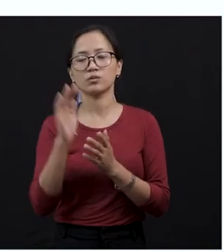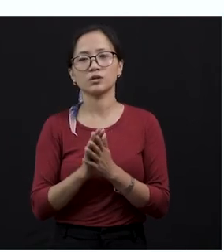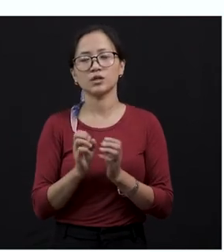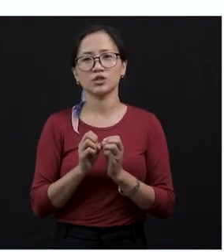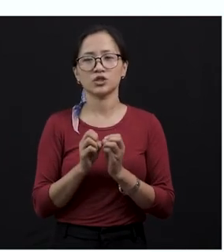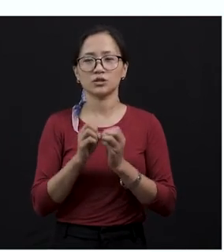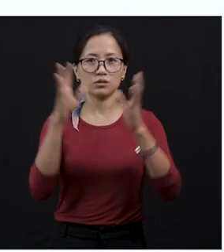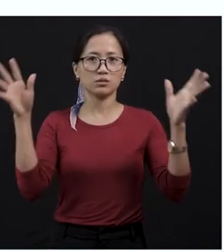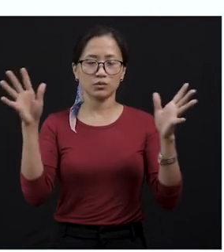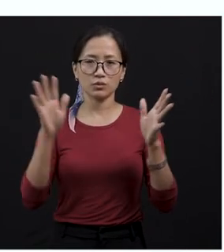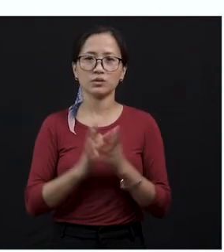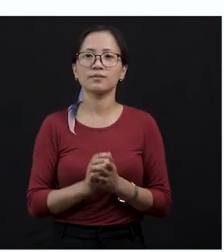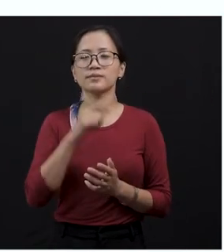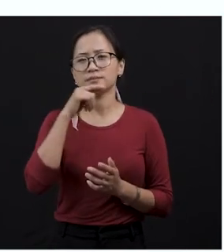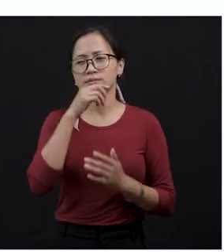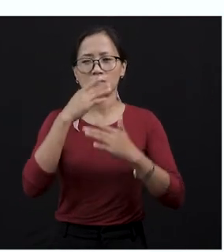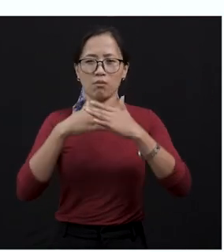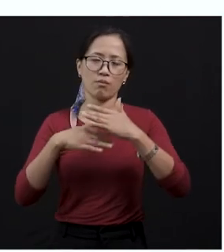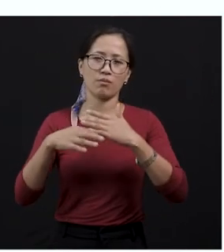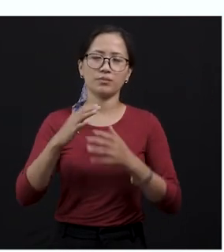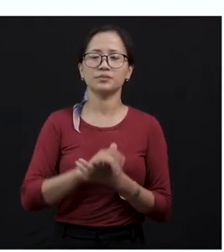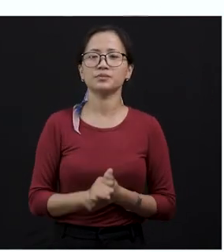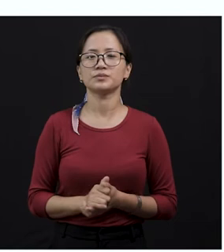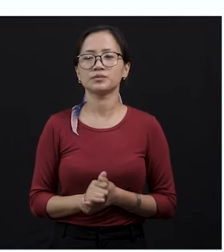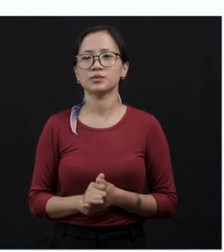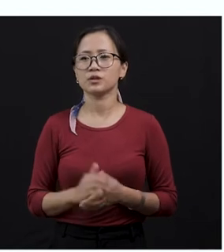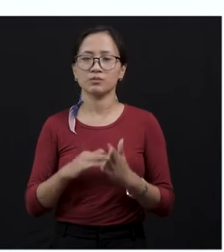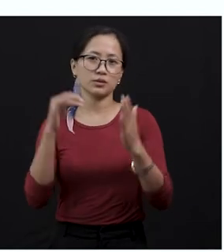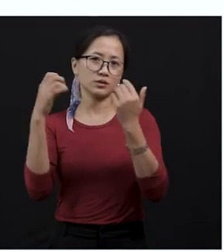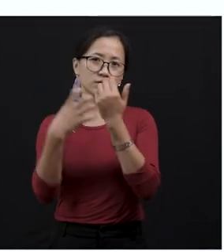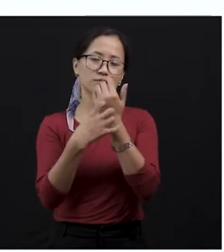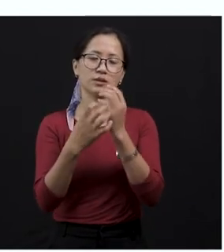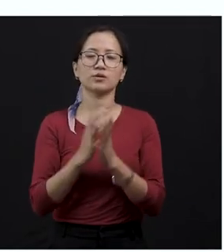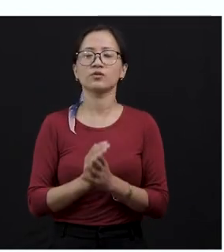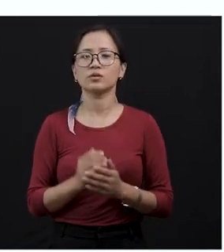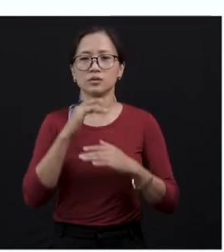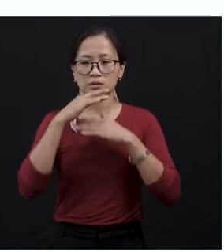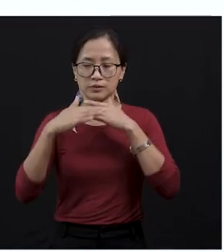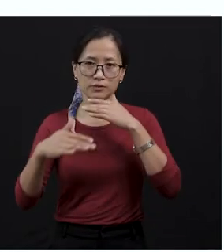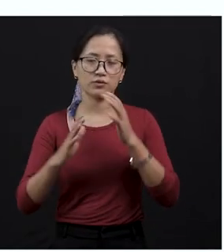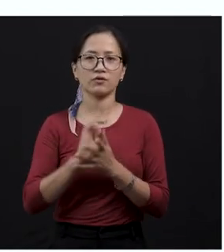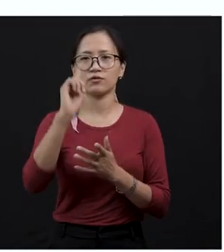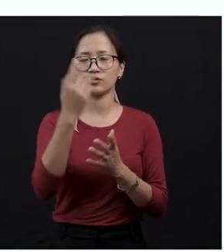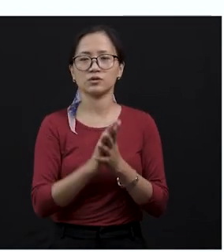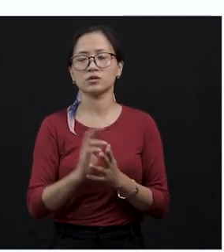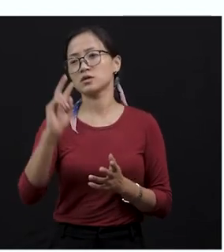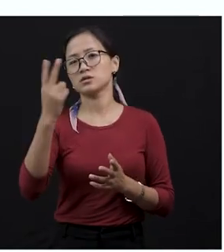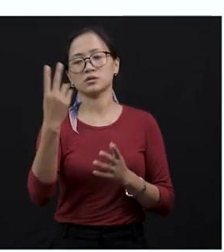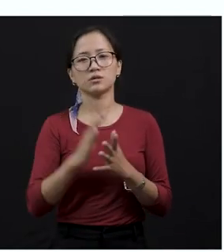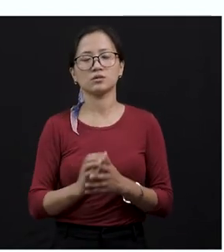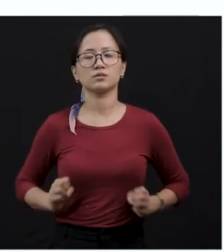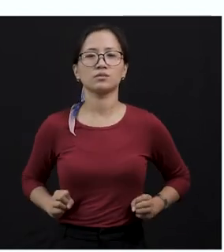blood, okay? Because the mangos had already beat the spine of the snake. And then that was the first round. The second